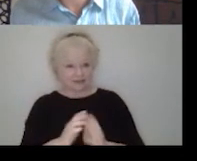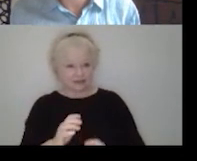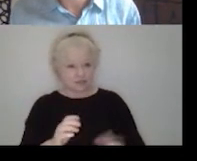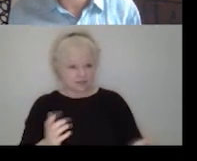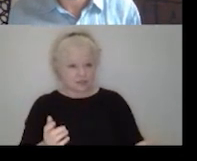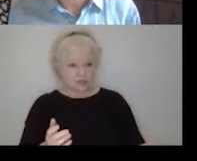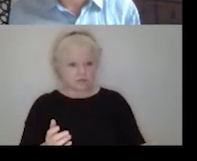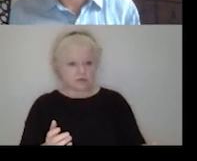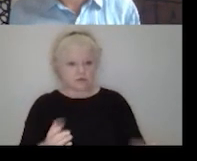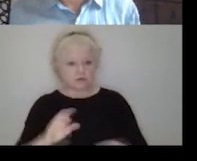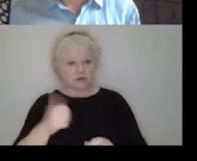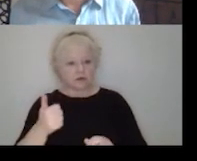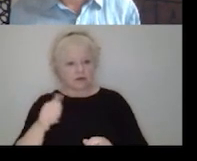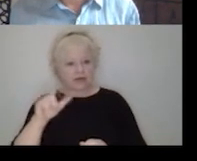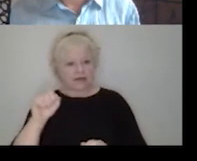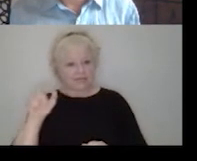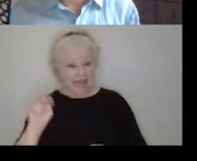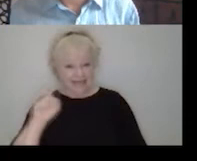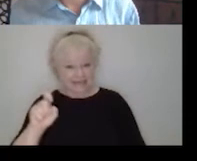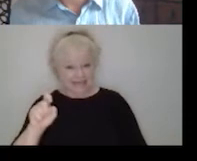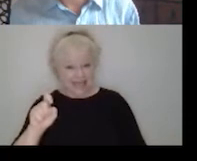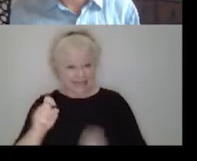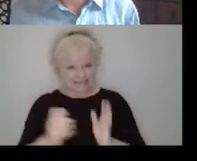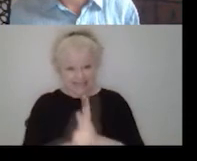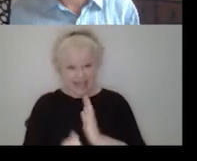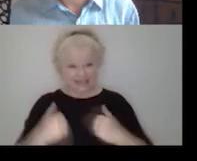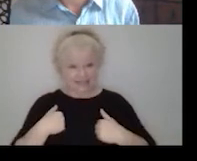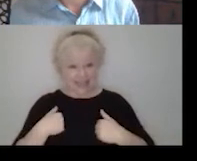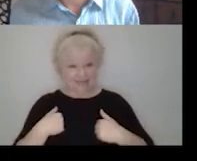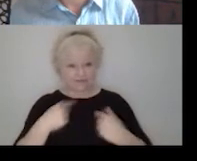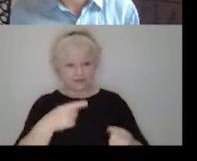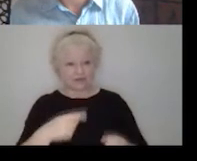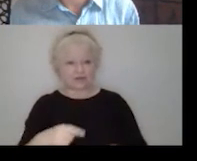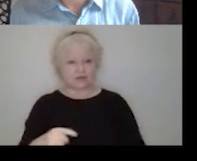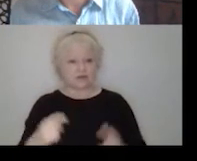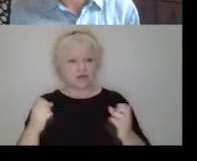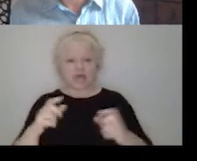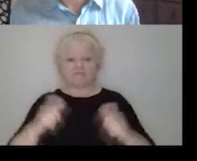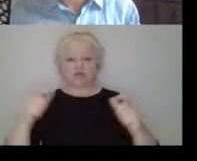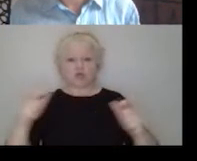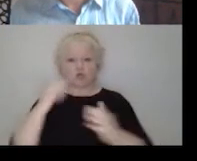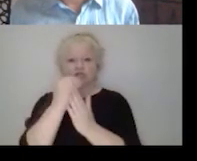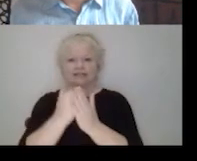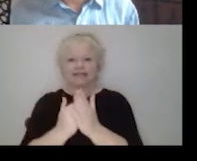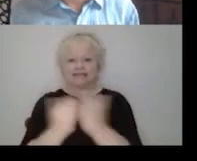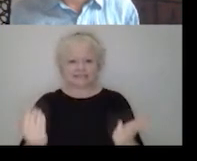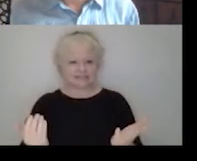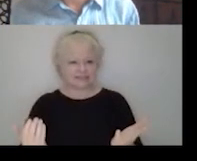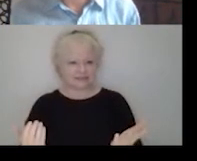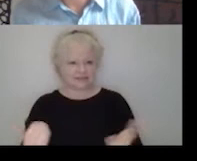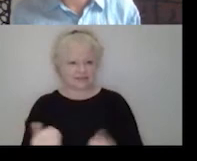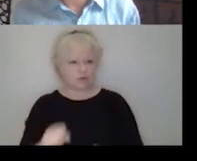you know, Latinx talent, we came back the next day. We had a, like a huge list because we just look for amazing work and